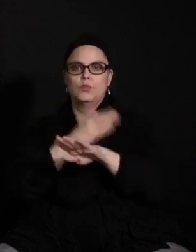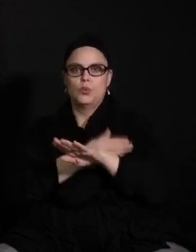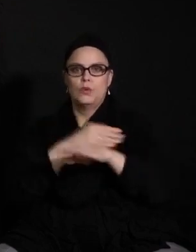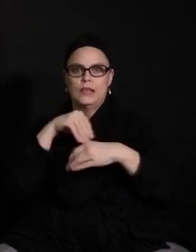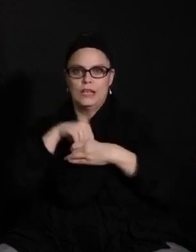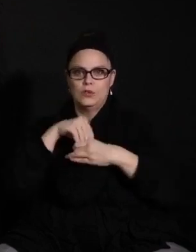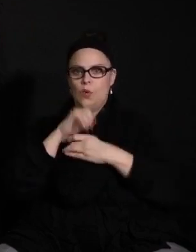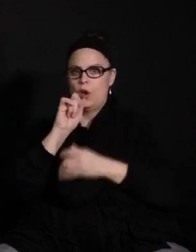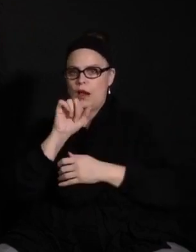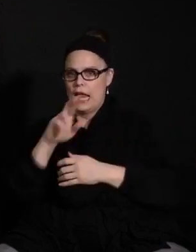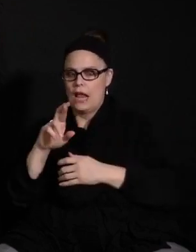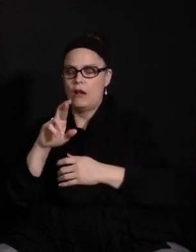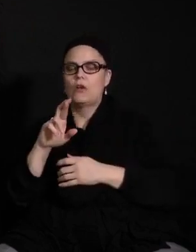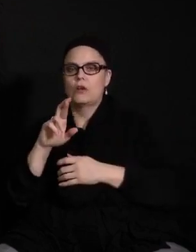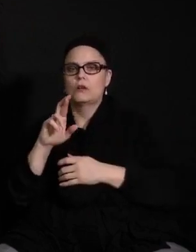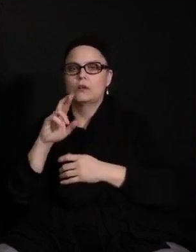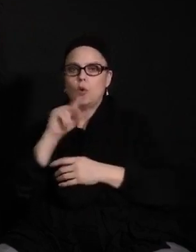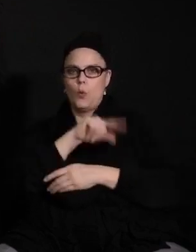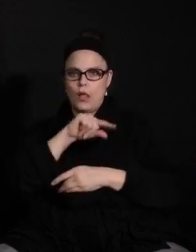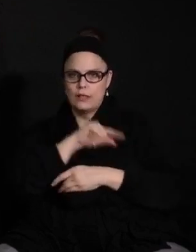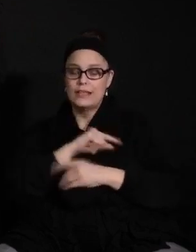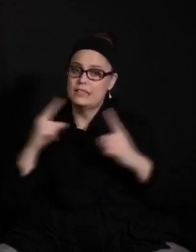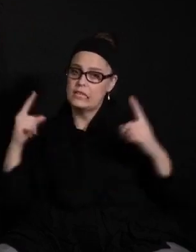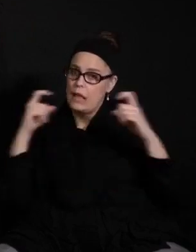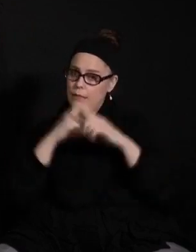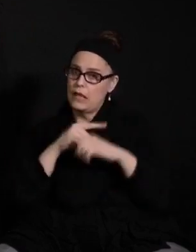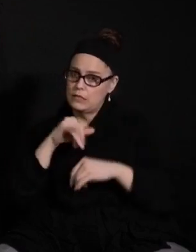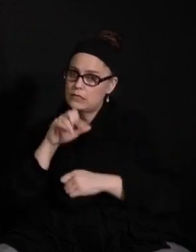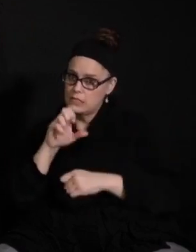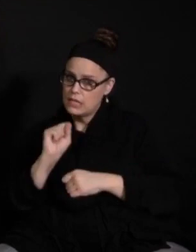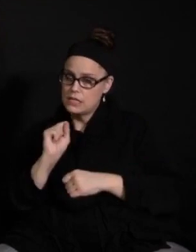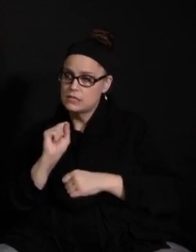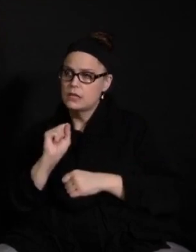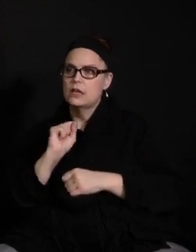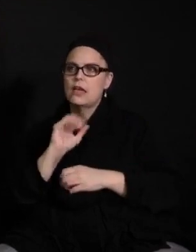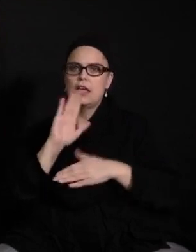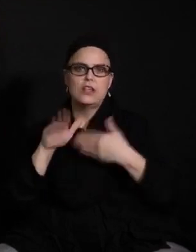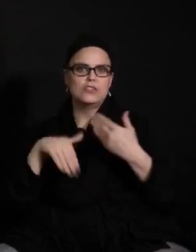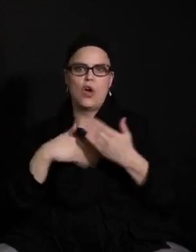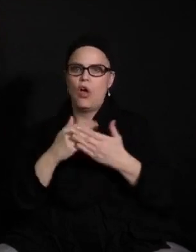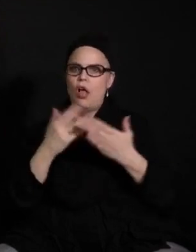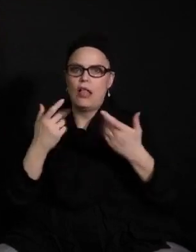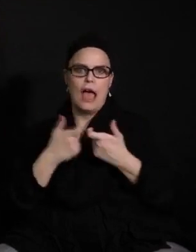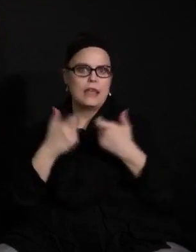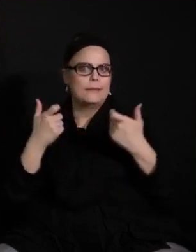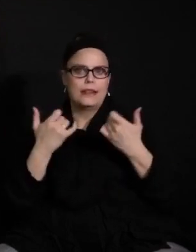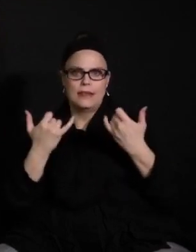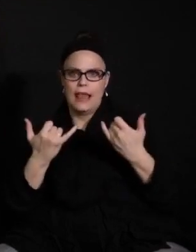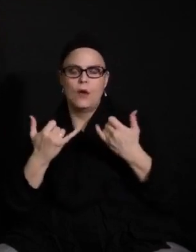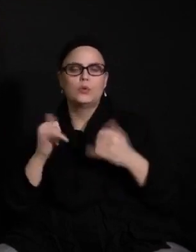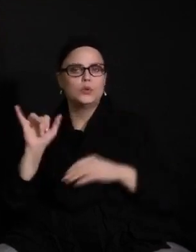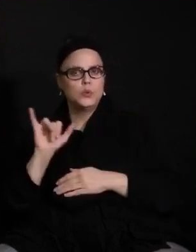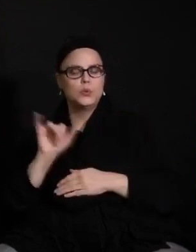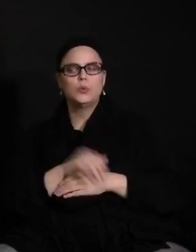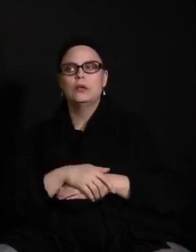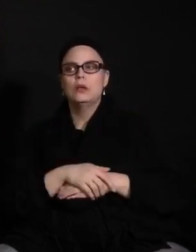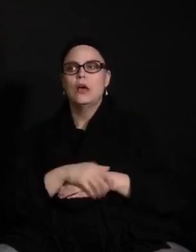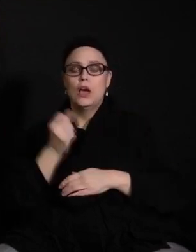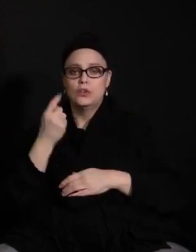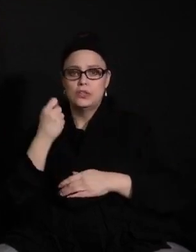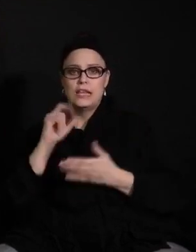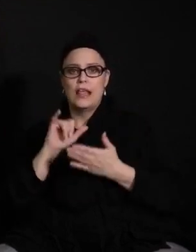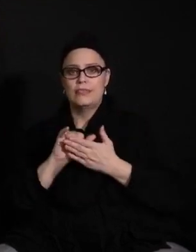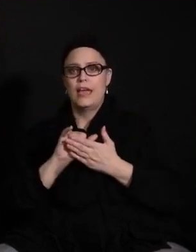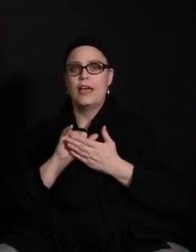It is complex and multifaceted and how that is done and all automated for that matter as well. Please know that supplemental air